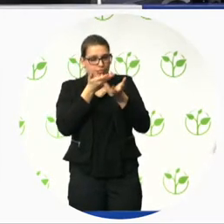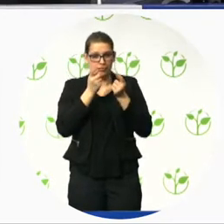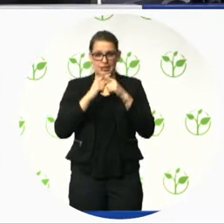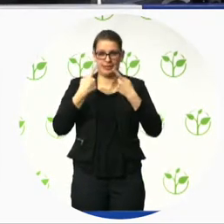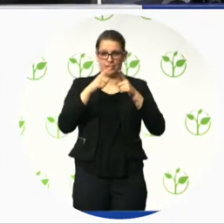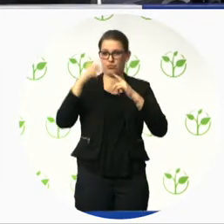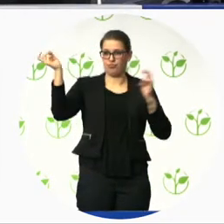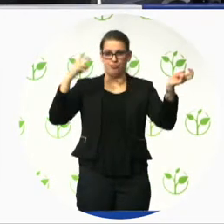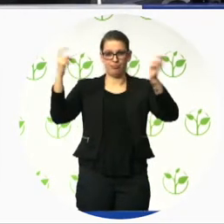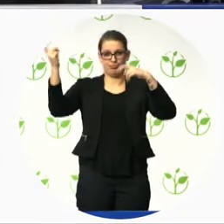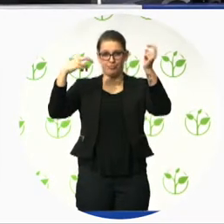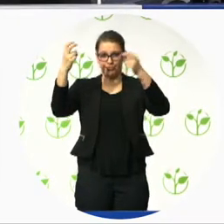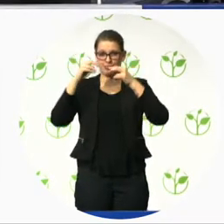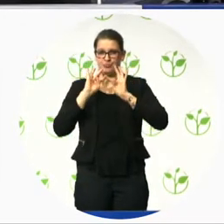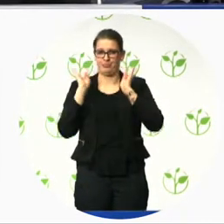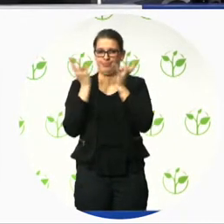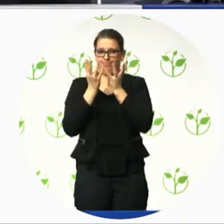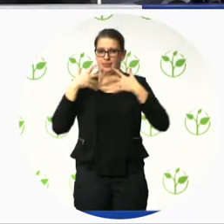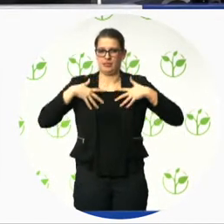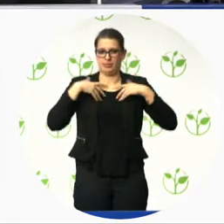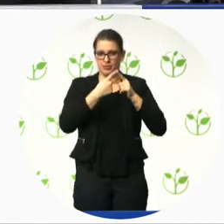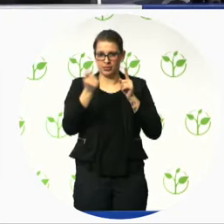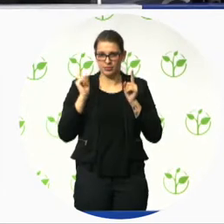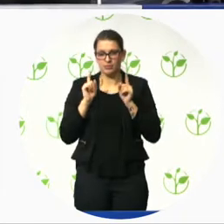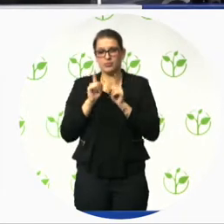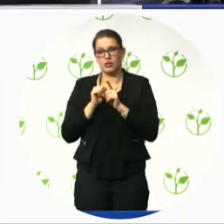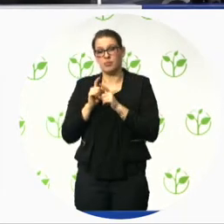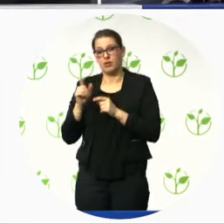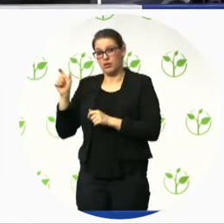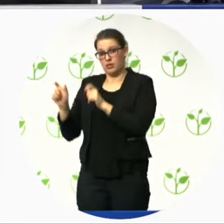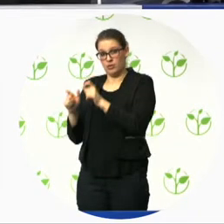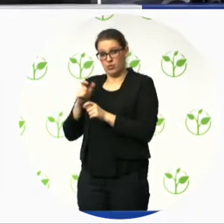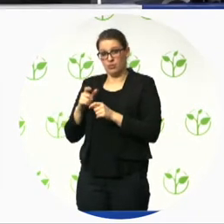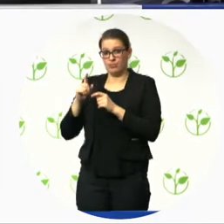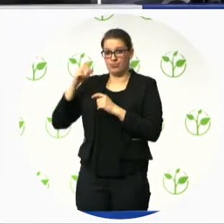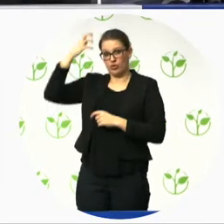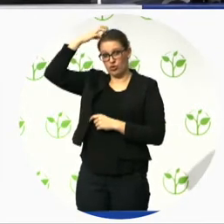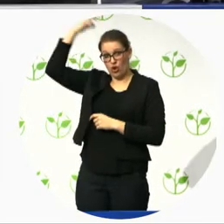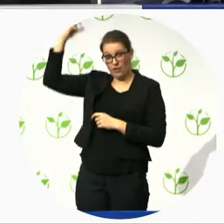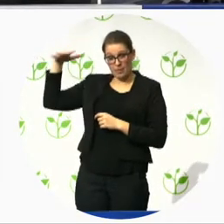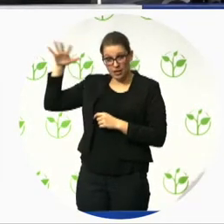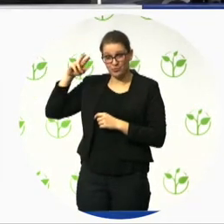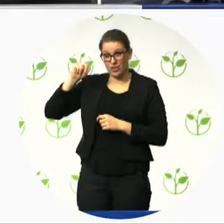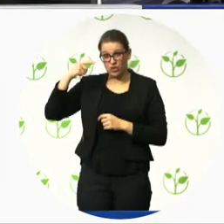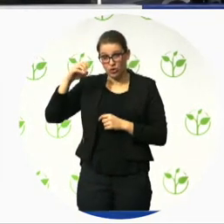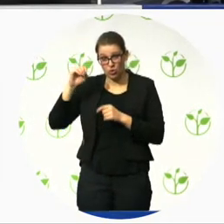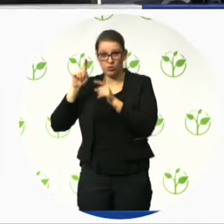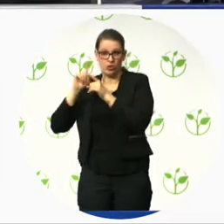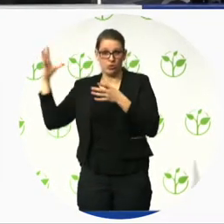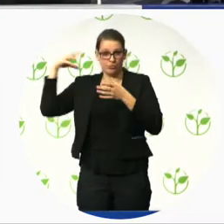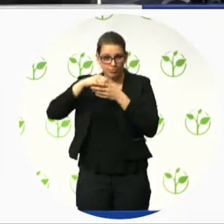NGOs and governmental organizations to provide a maximum knowledge for decision making. Thank you.